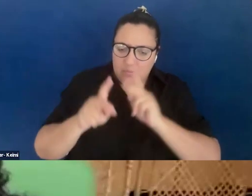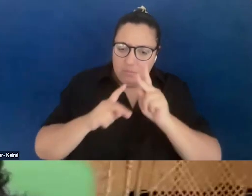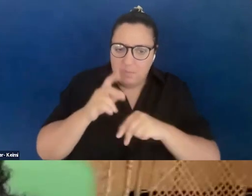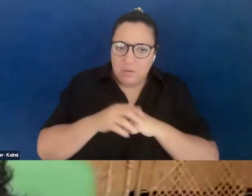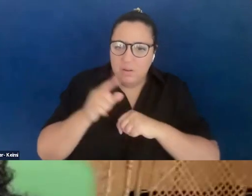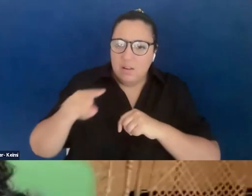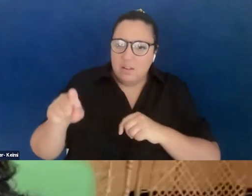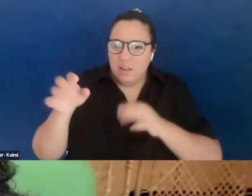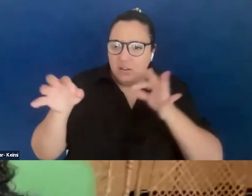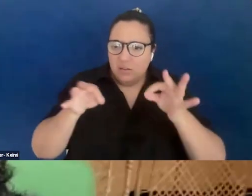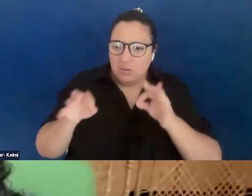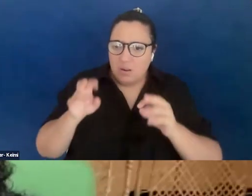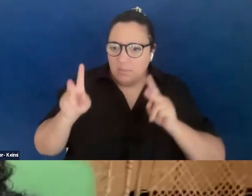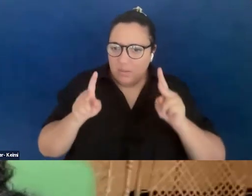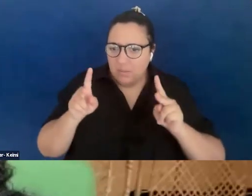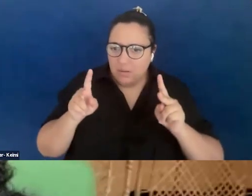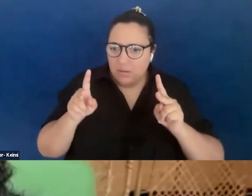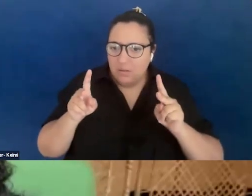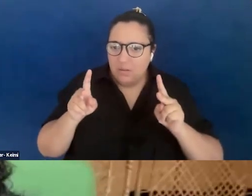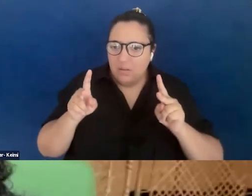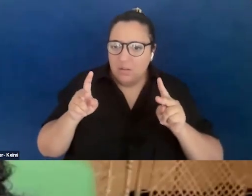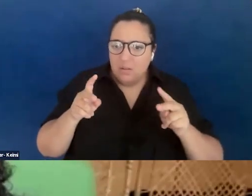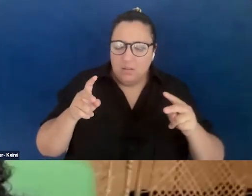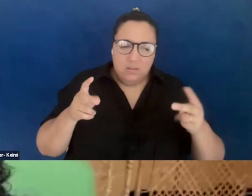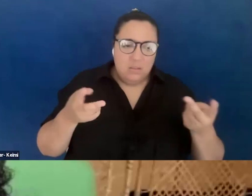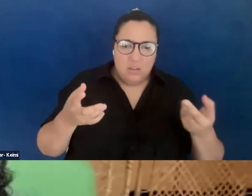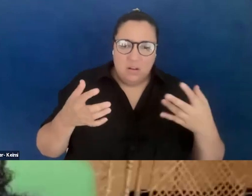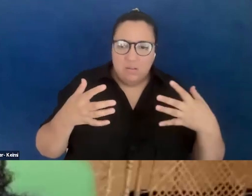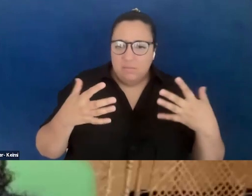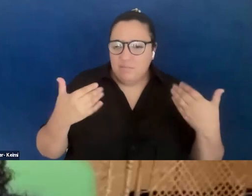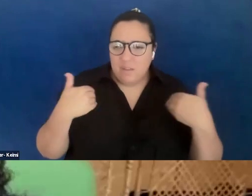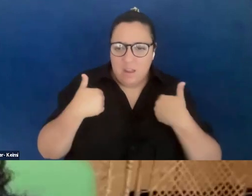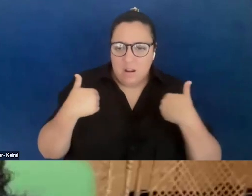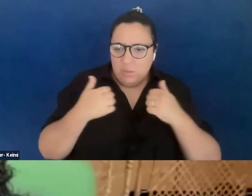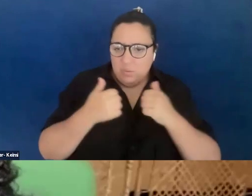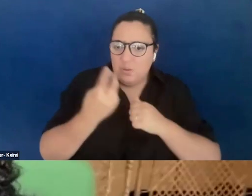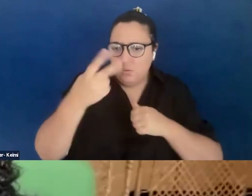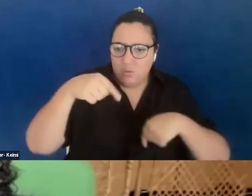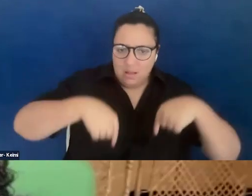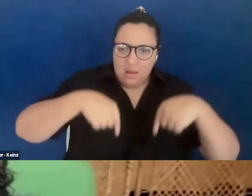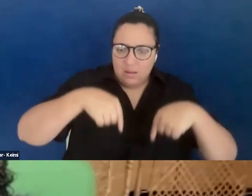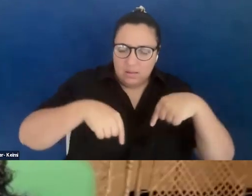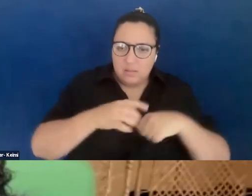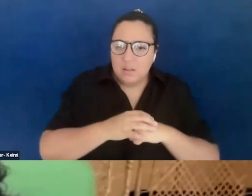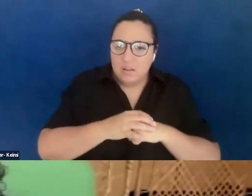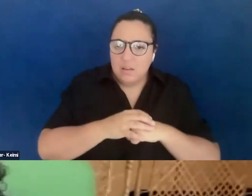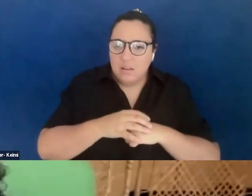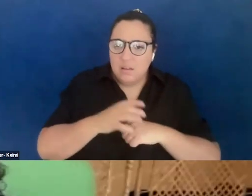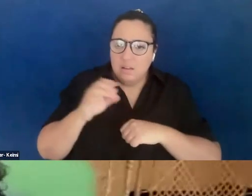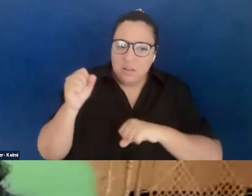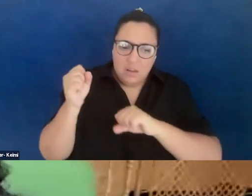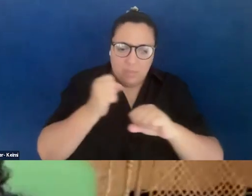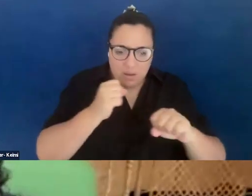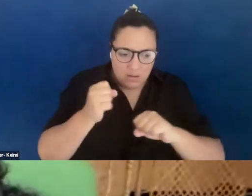describe human beings as beasts with two legs, those who dare to mop up, to tighten the